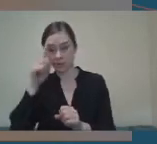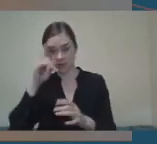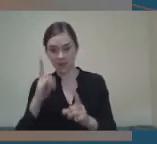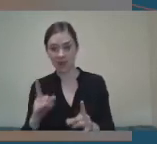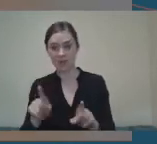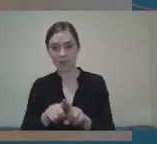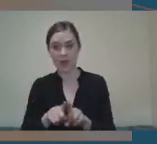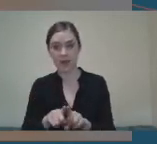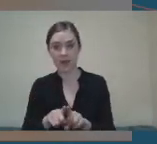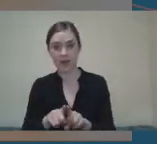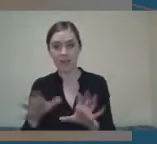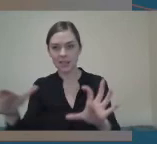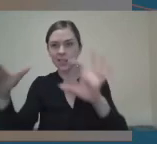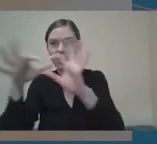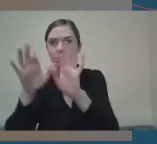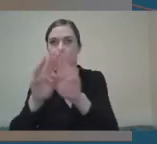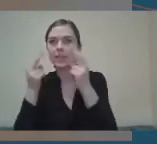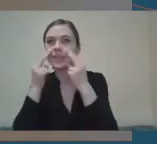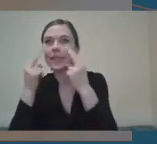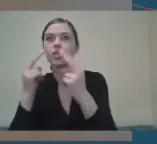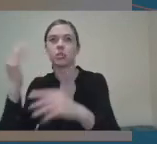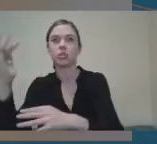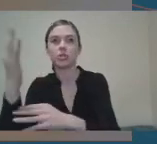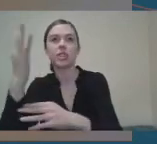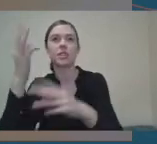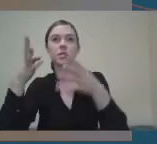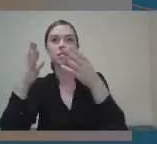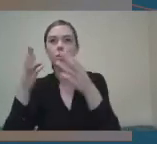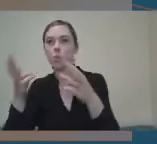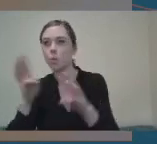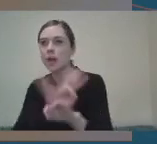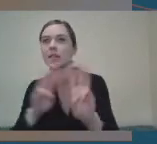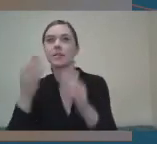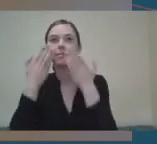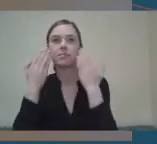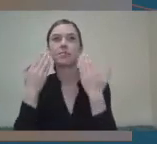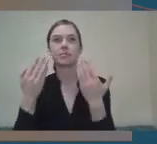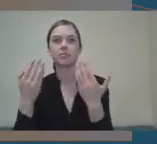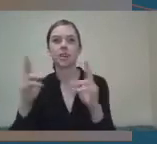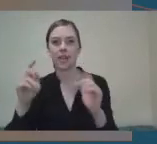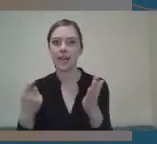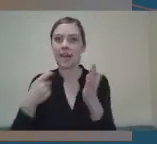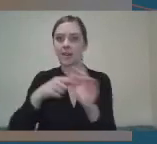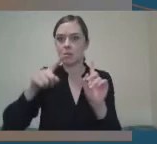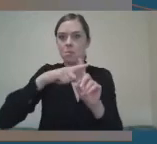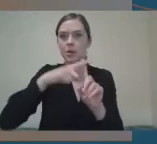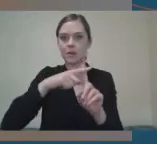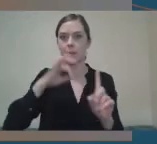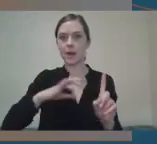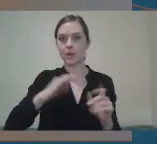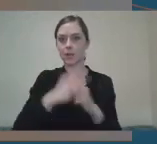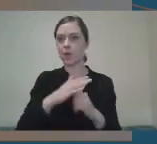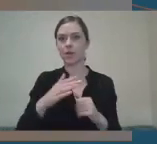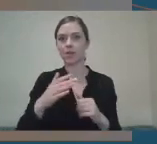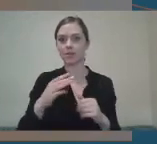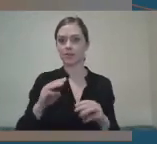connection with the outdoors and connection with nature and the huge added value that can bring to people's participation in sport